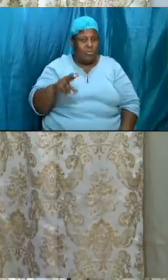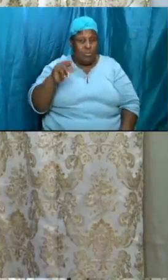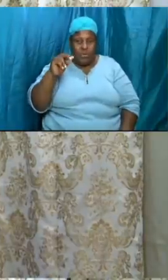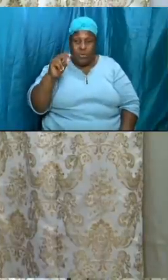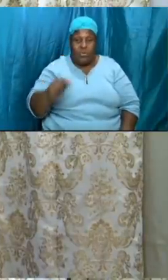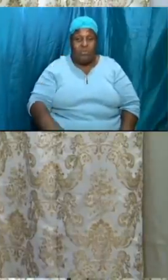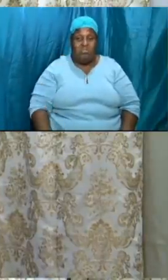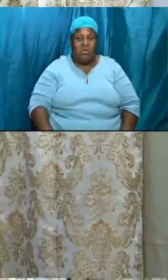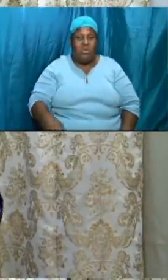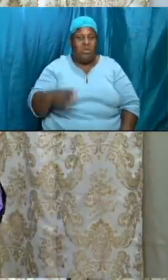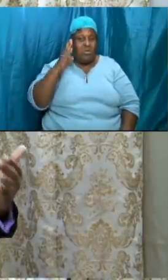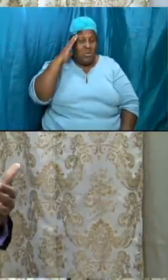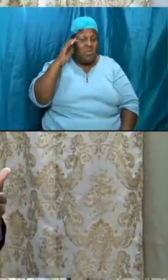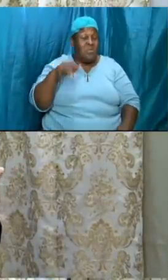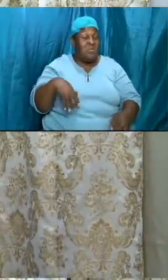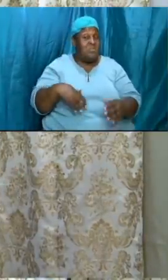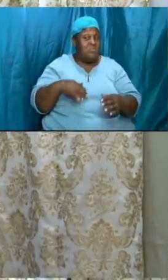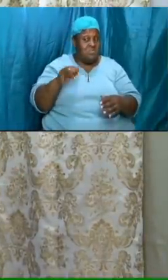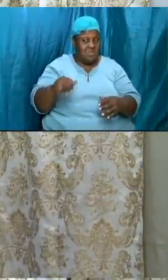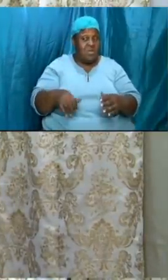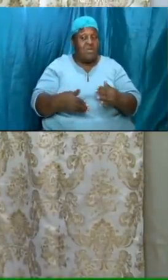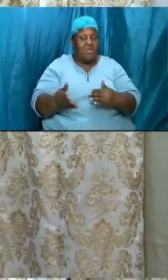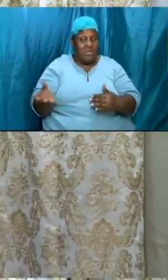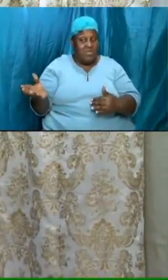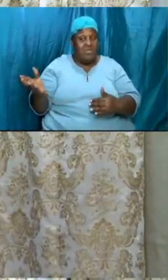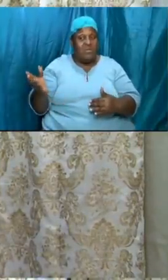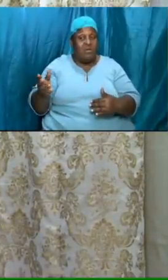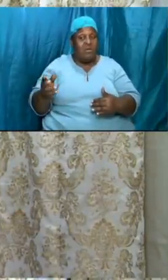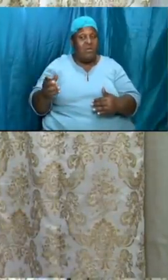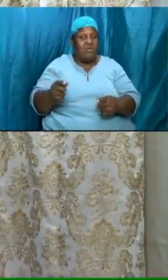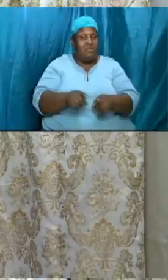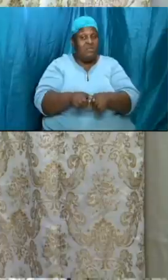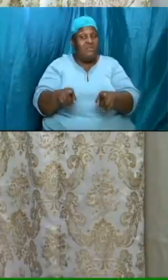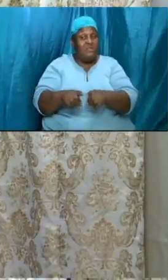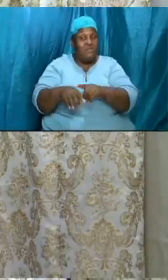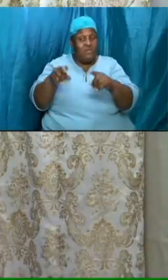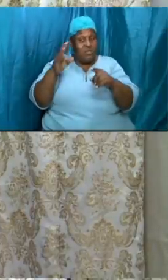schools of thoughts and different matters and i will not